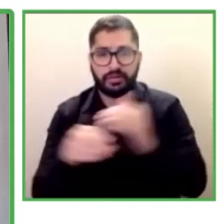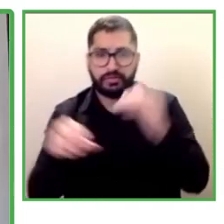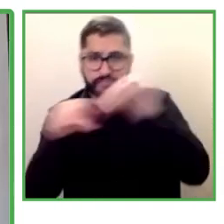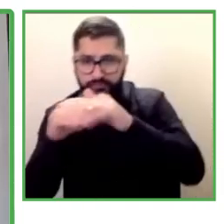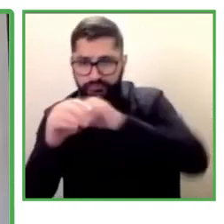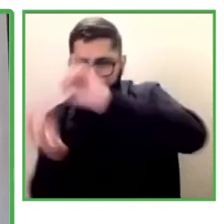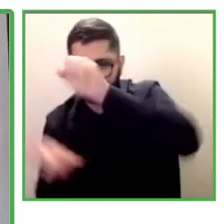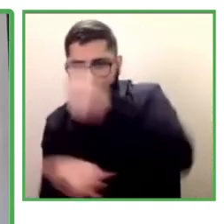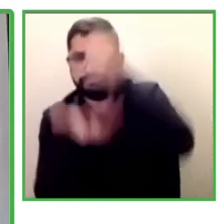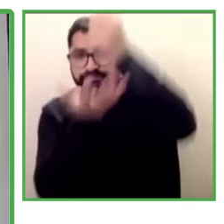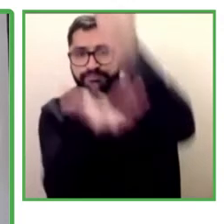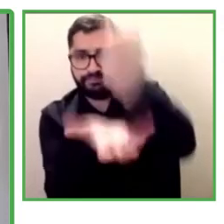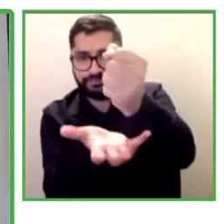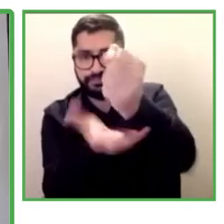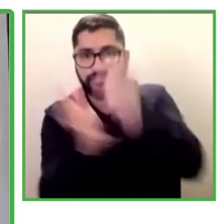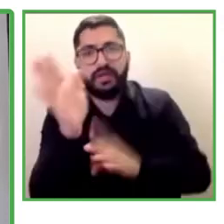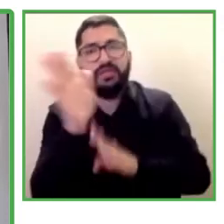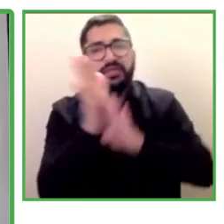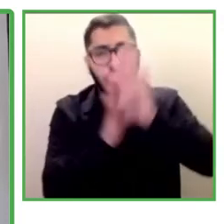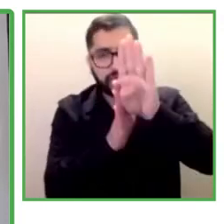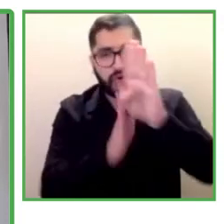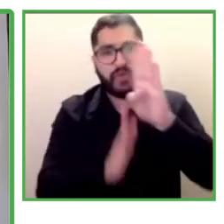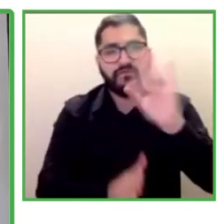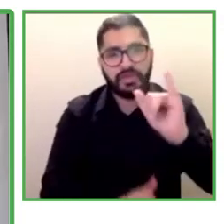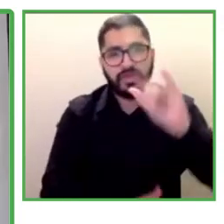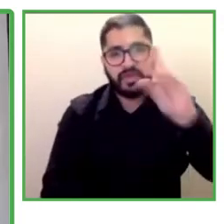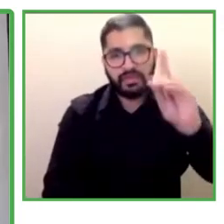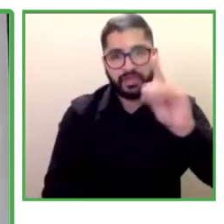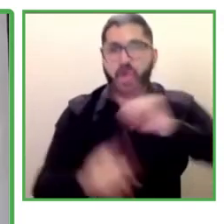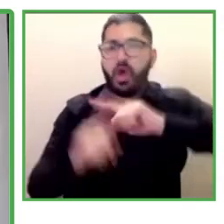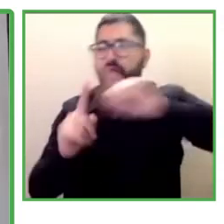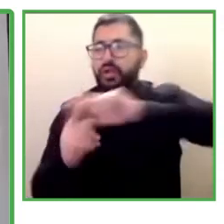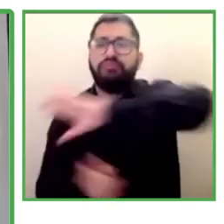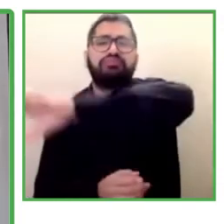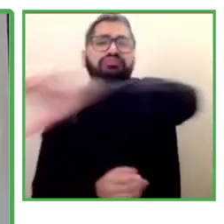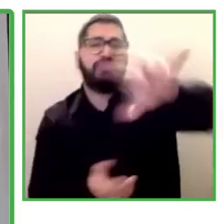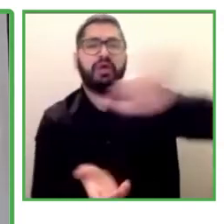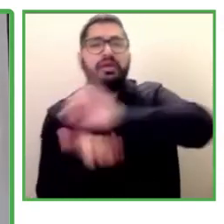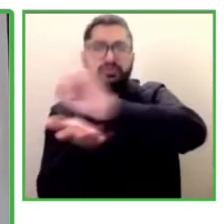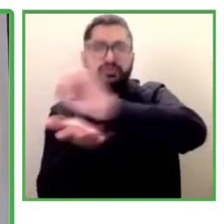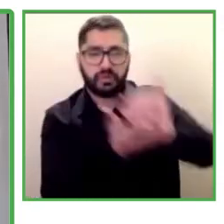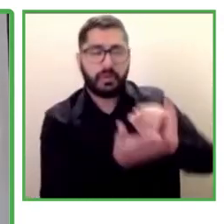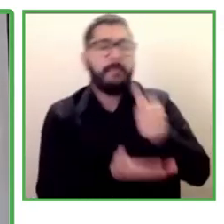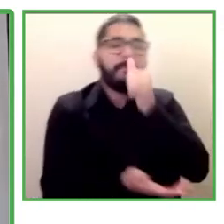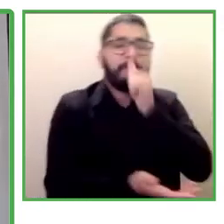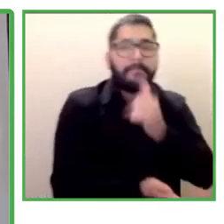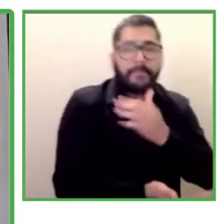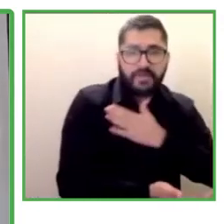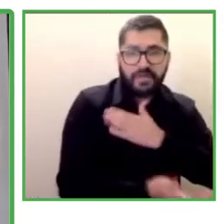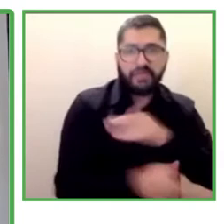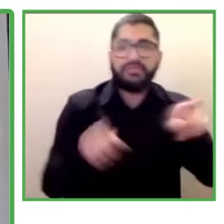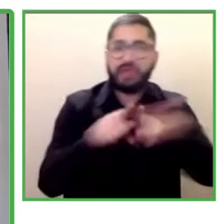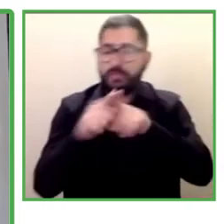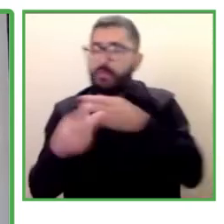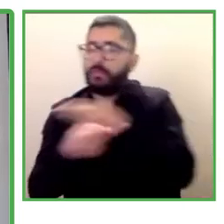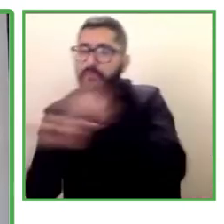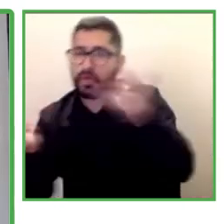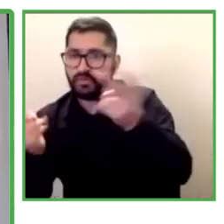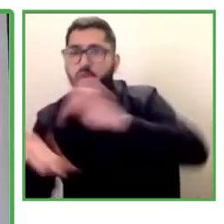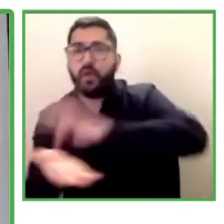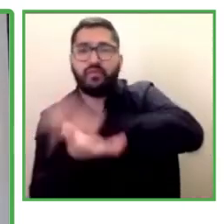-financed by the International Development Bank and partners from Colombia,